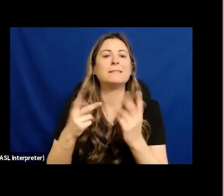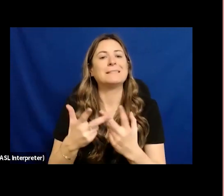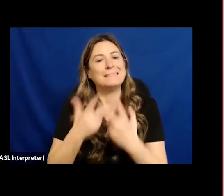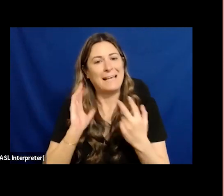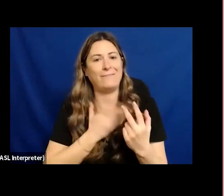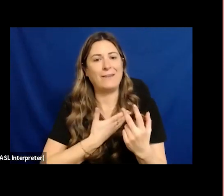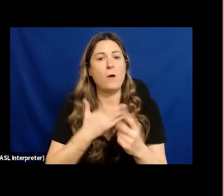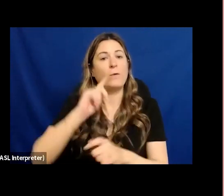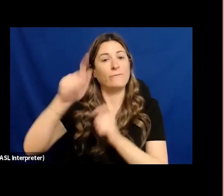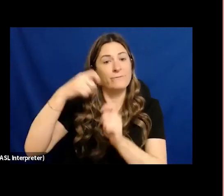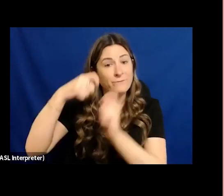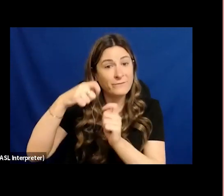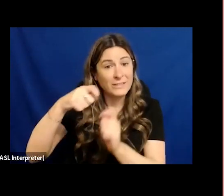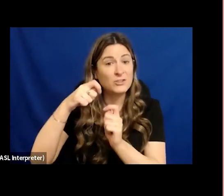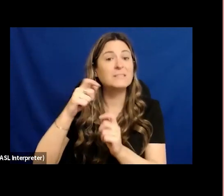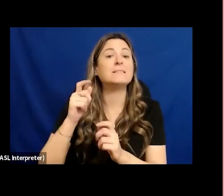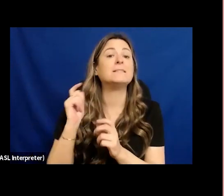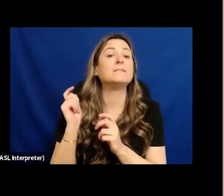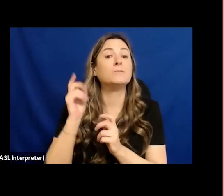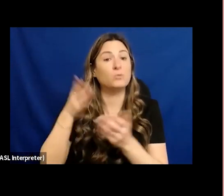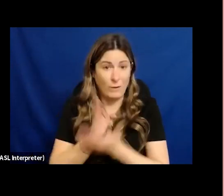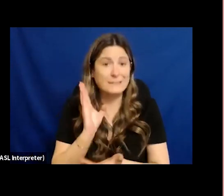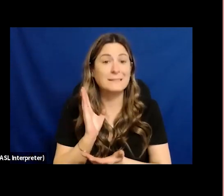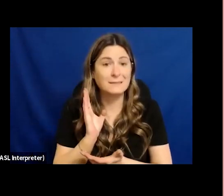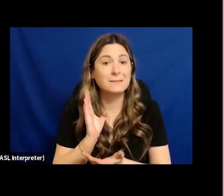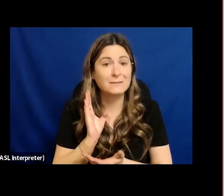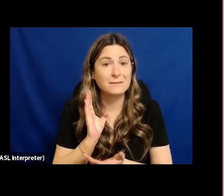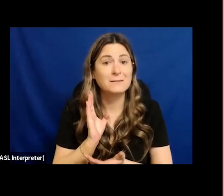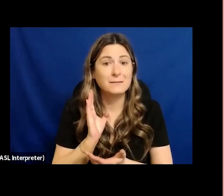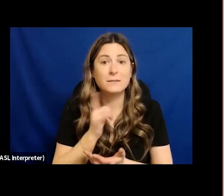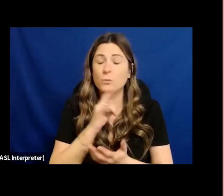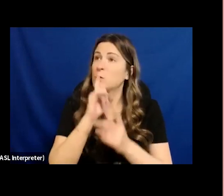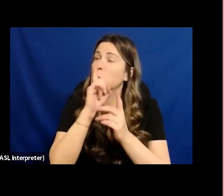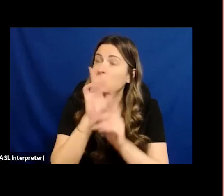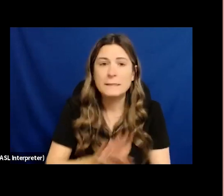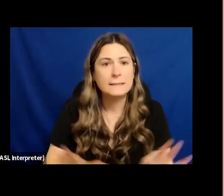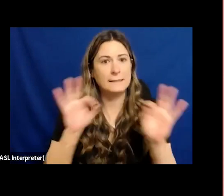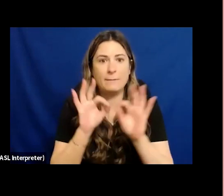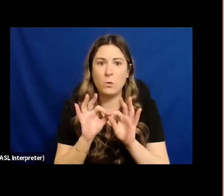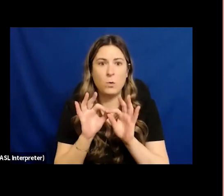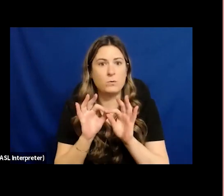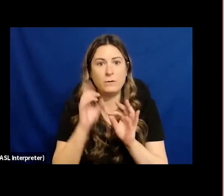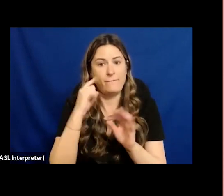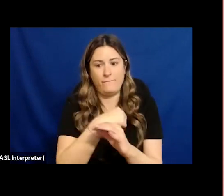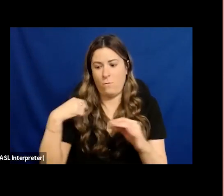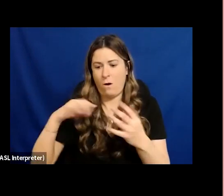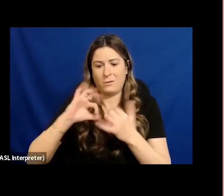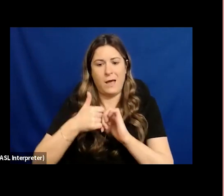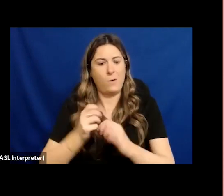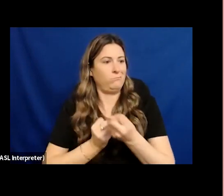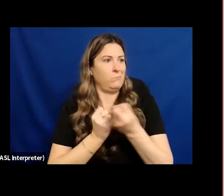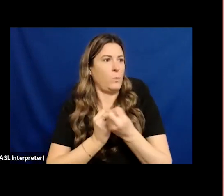life as well being able to provide for yourself independently with the riches of the water is